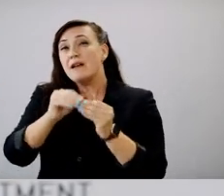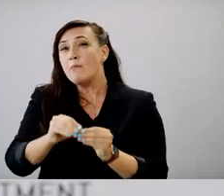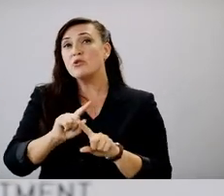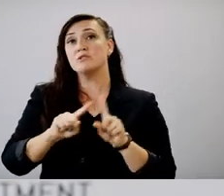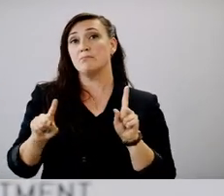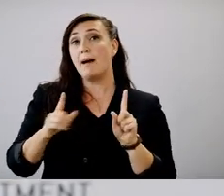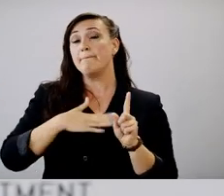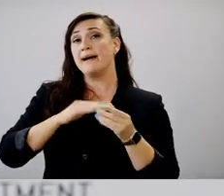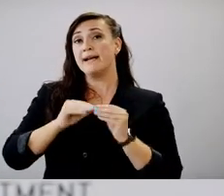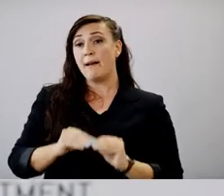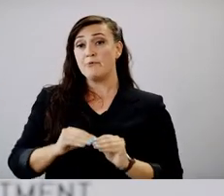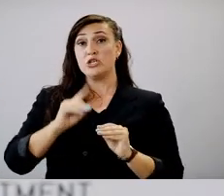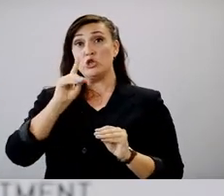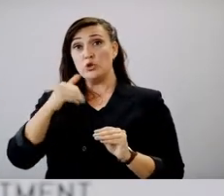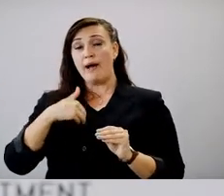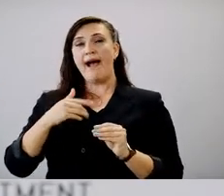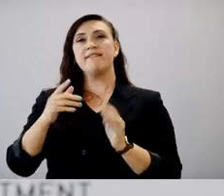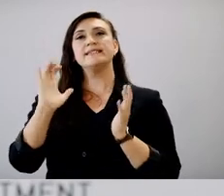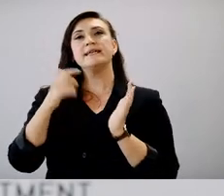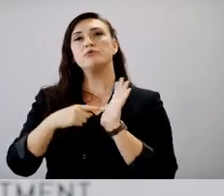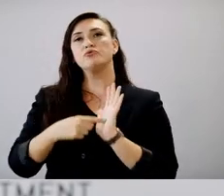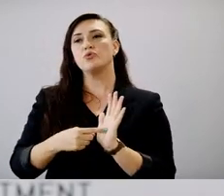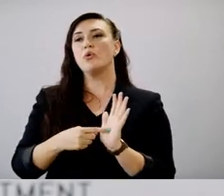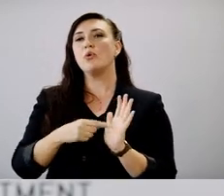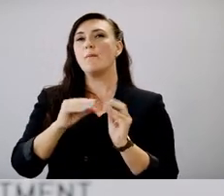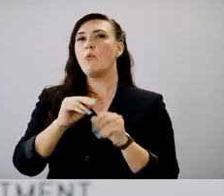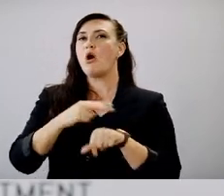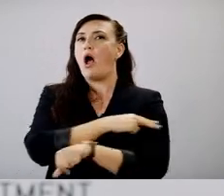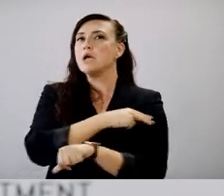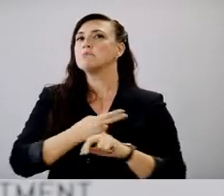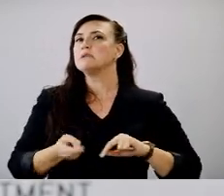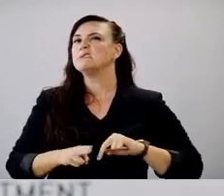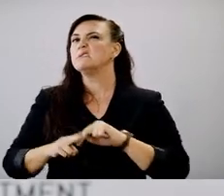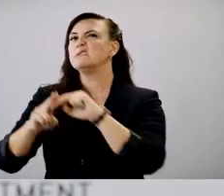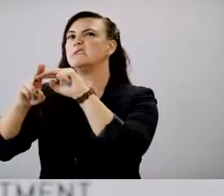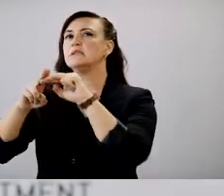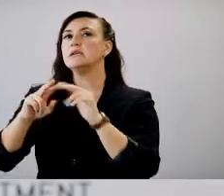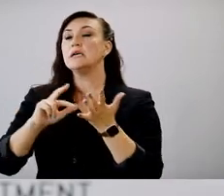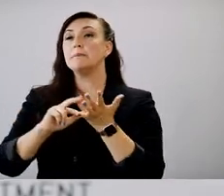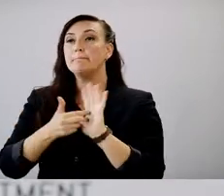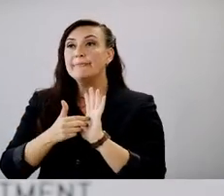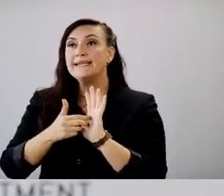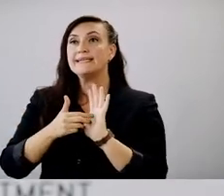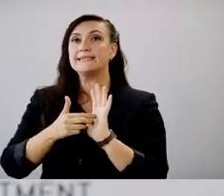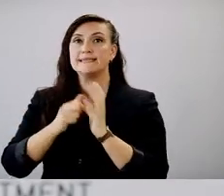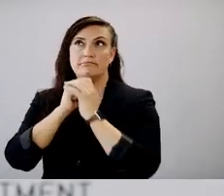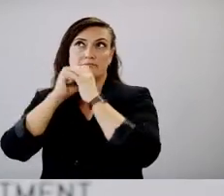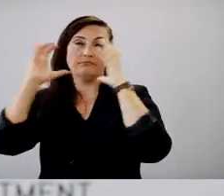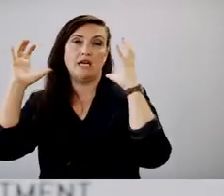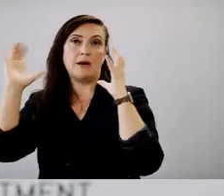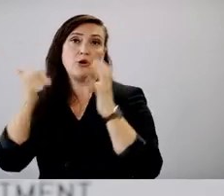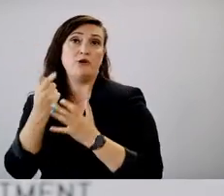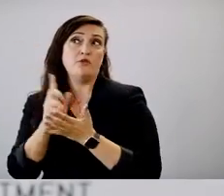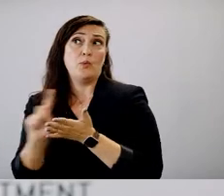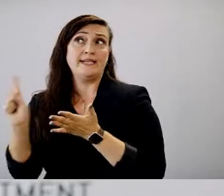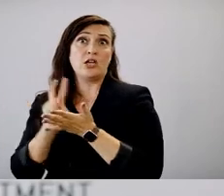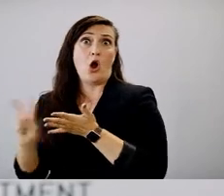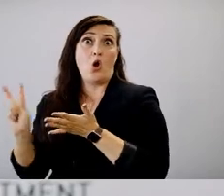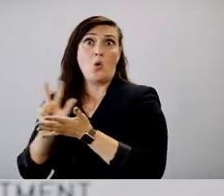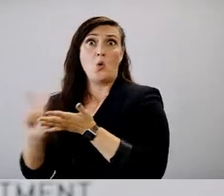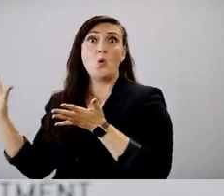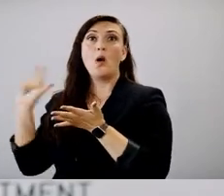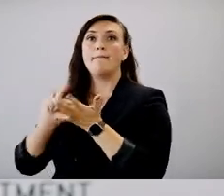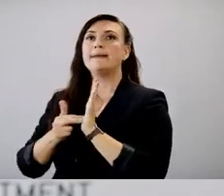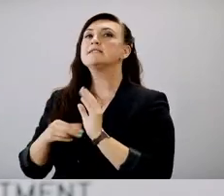hospitalization usage, which indicates that, you know, that based compared to a couple of weeks ago, we are having